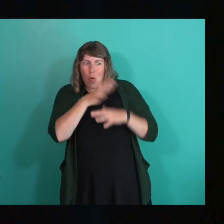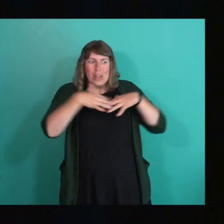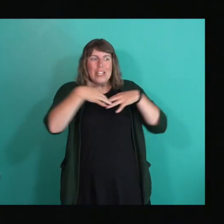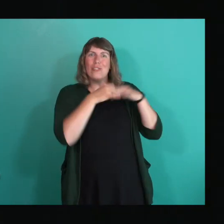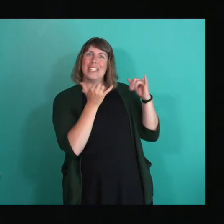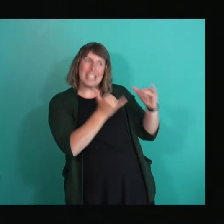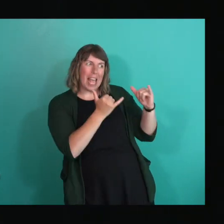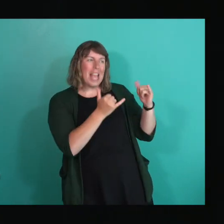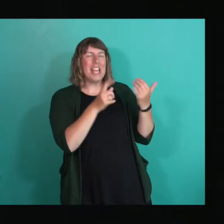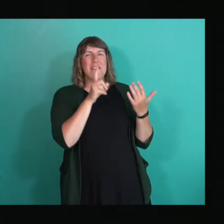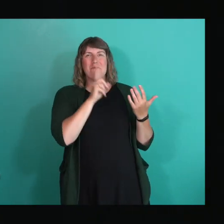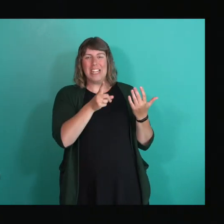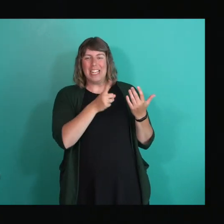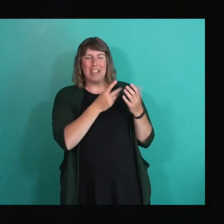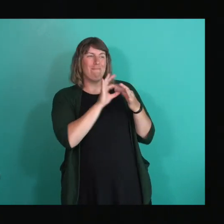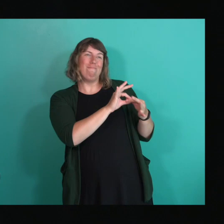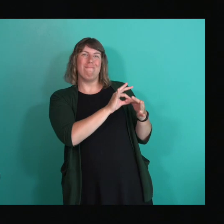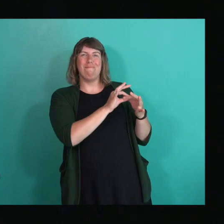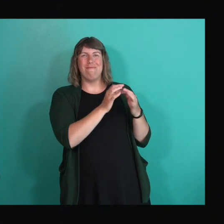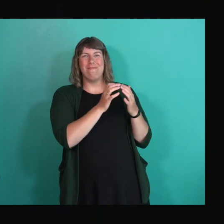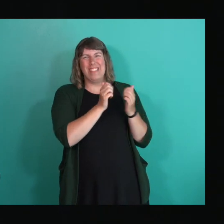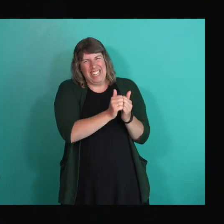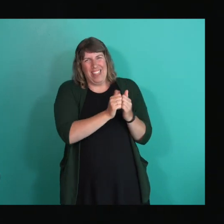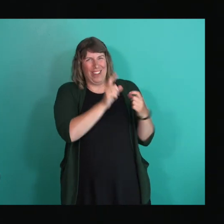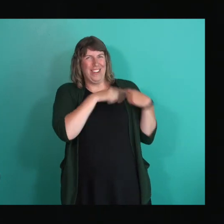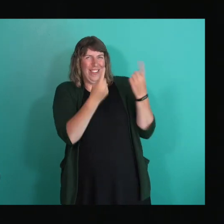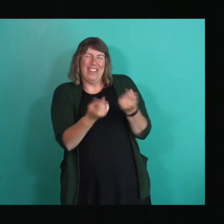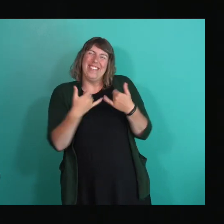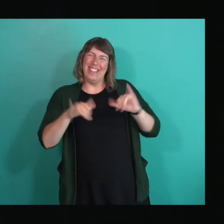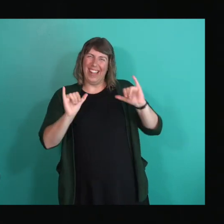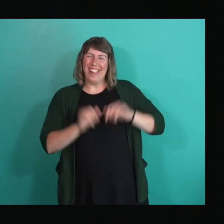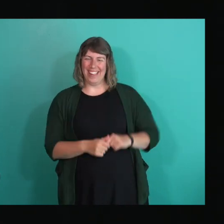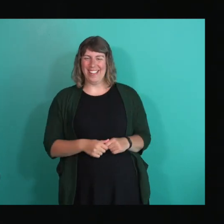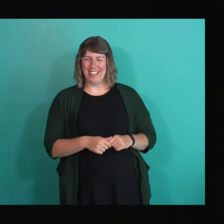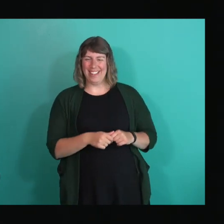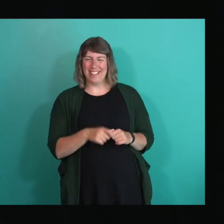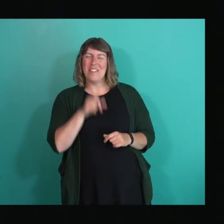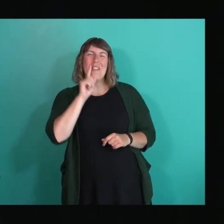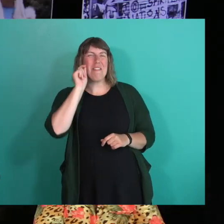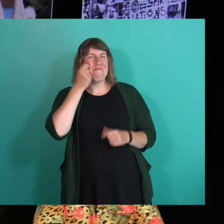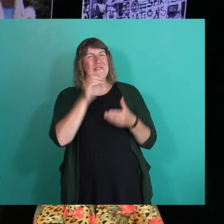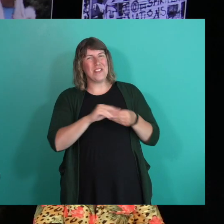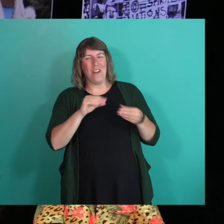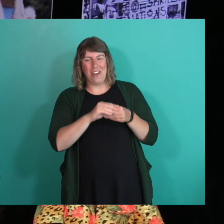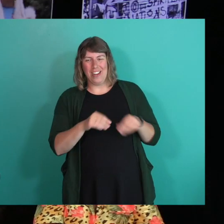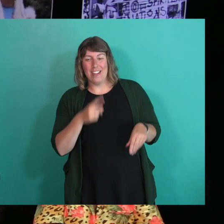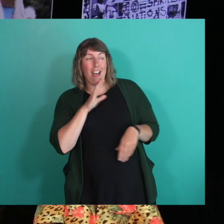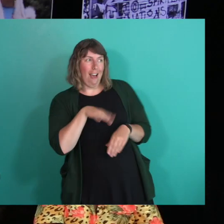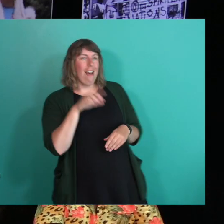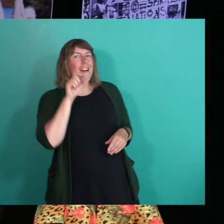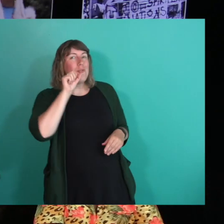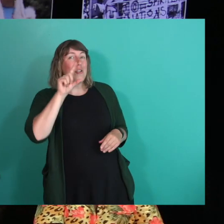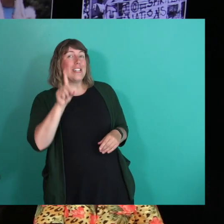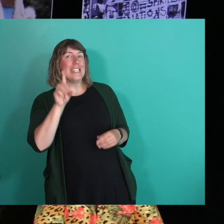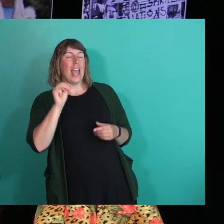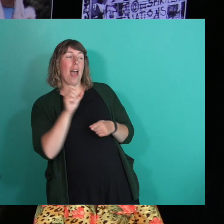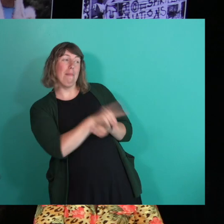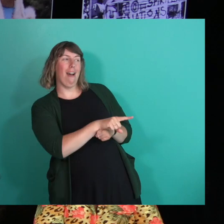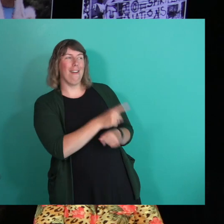we're just still together. So it's amazing. Just flying to those Twitter DMs. Yeah,